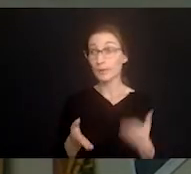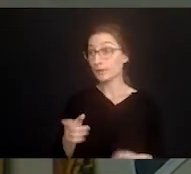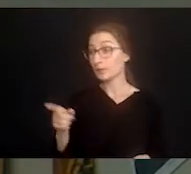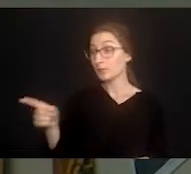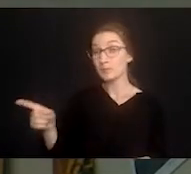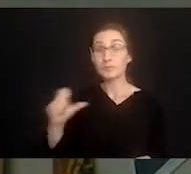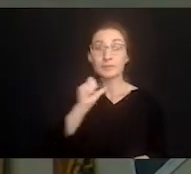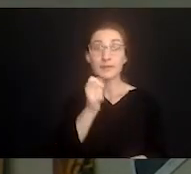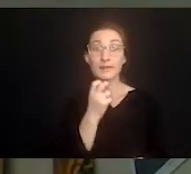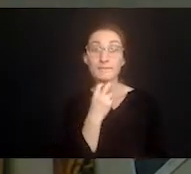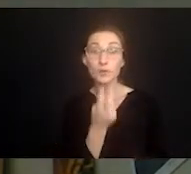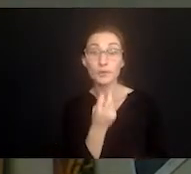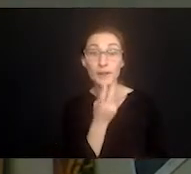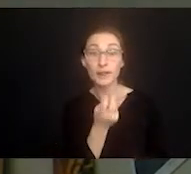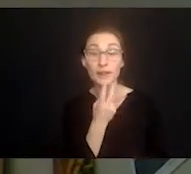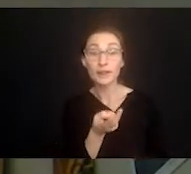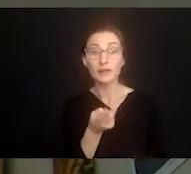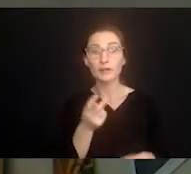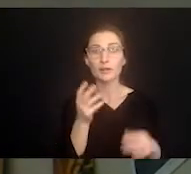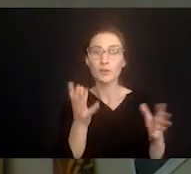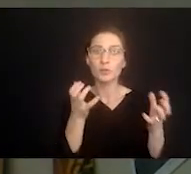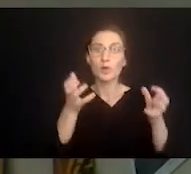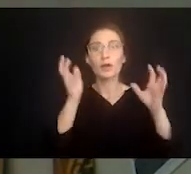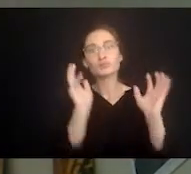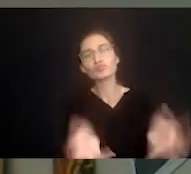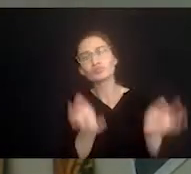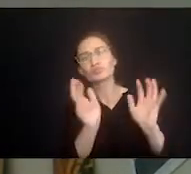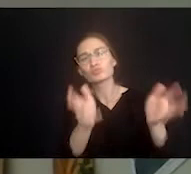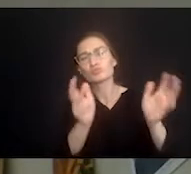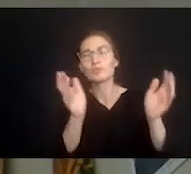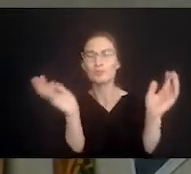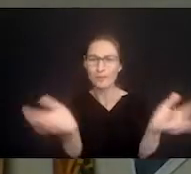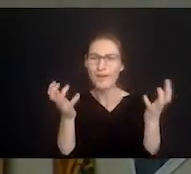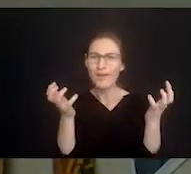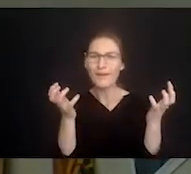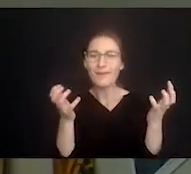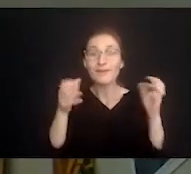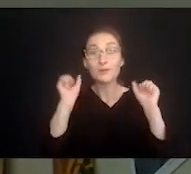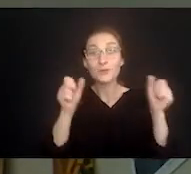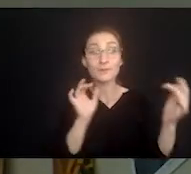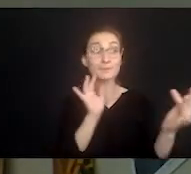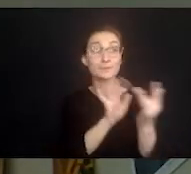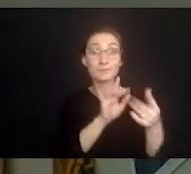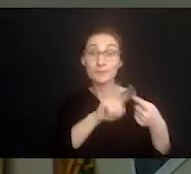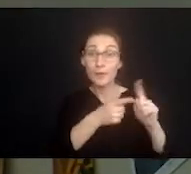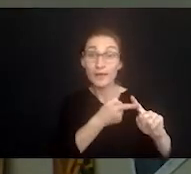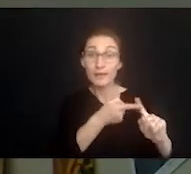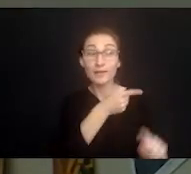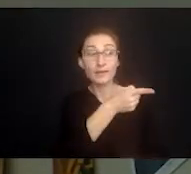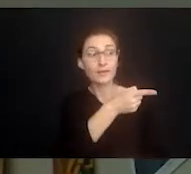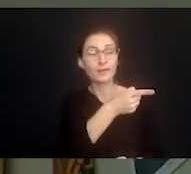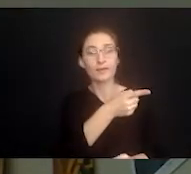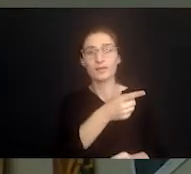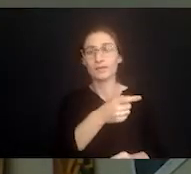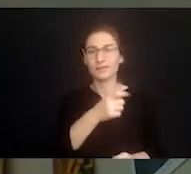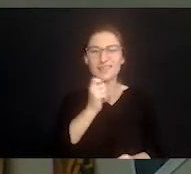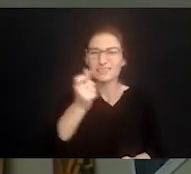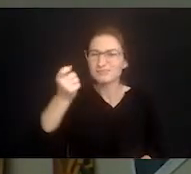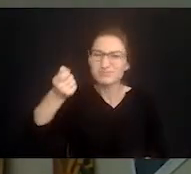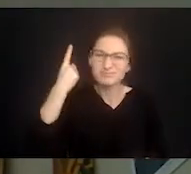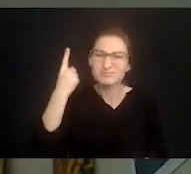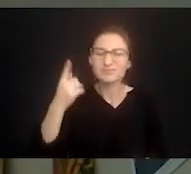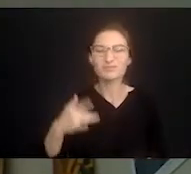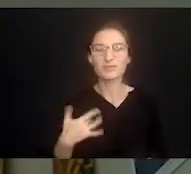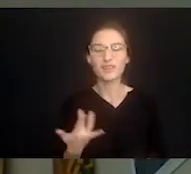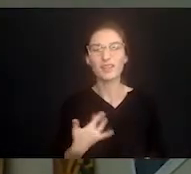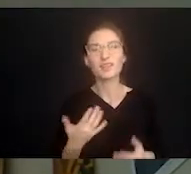Or maybe the one you care for is non-verbal and you long for a conversation. Maybe you reached out to a friend and they just didn't get